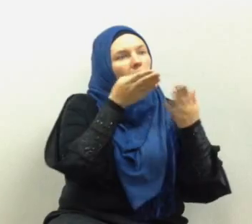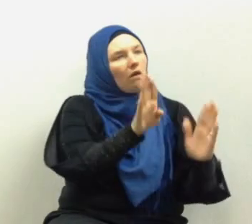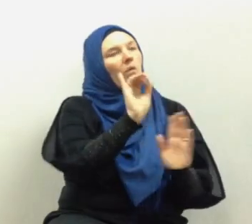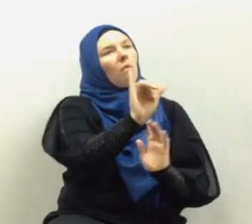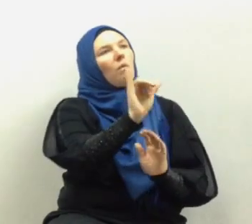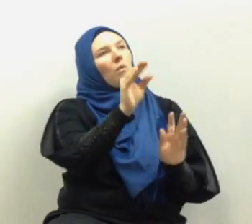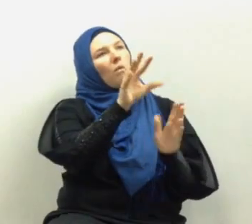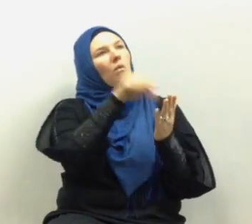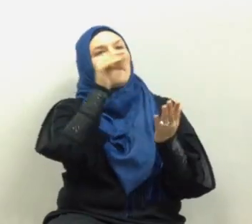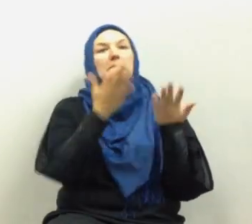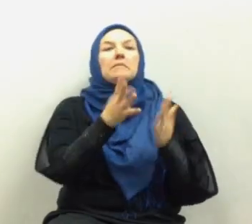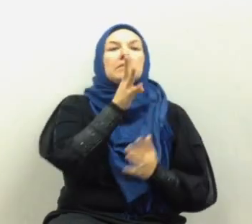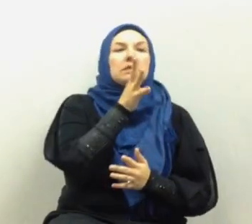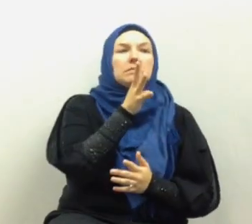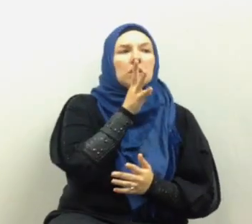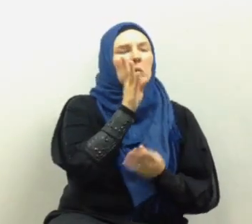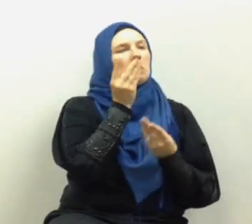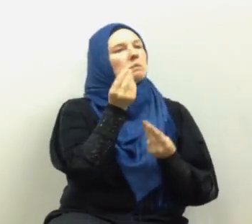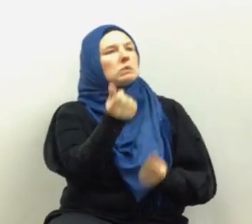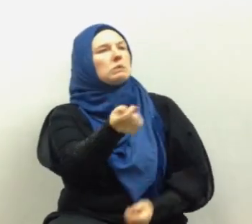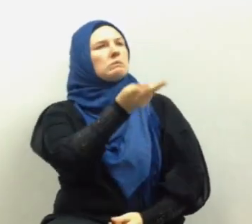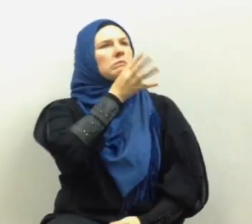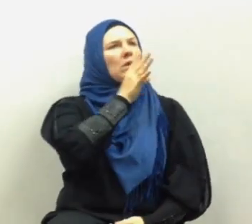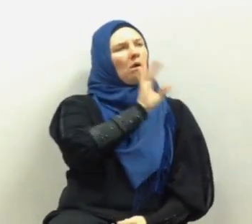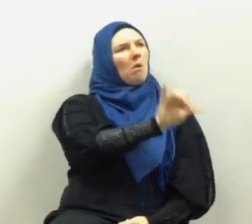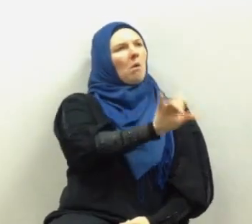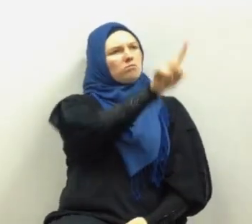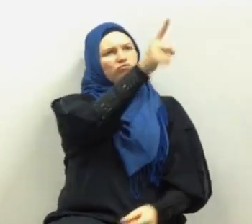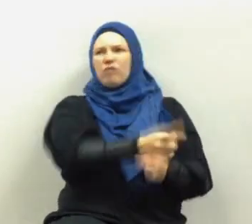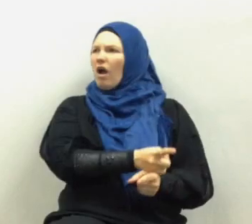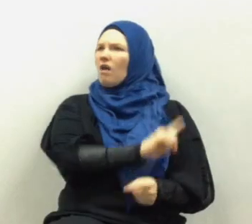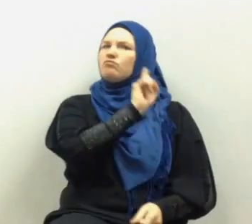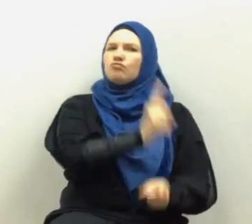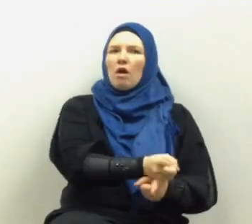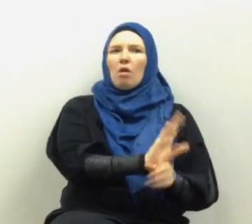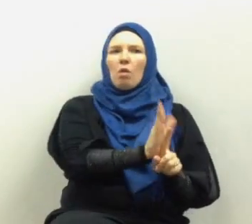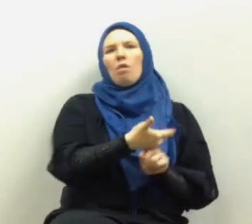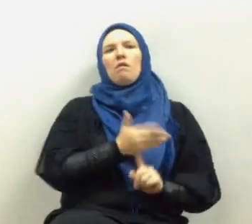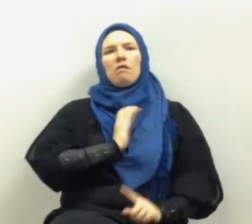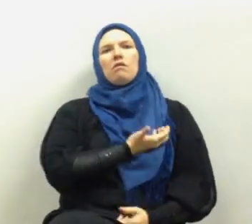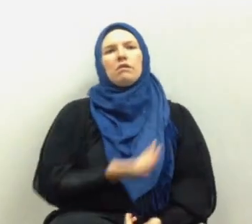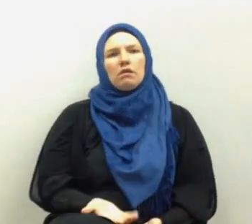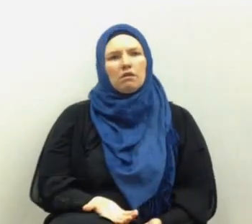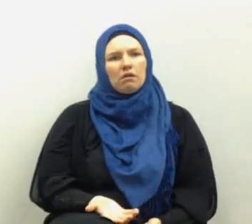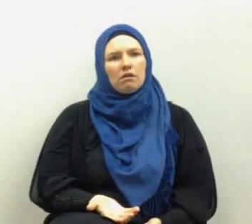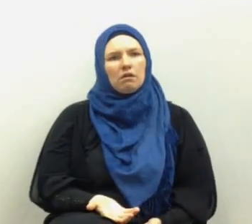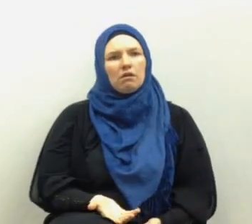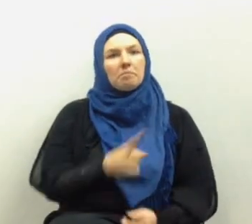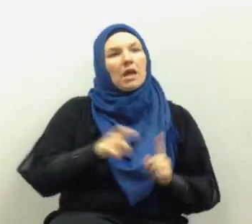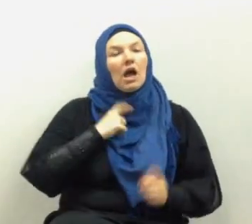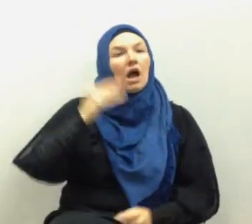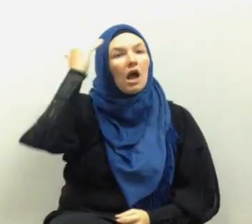because they may be speaking eloquently or convincingly by their false logic because